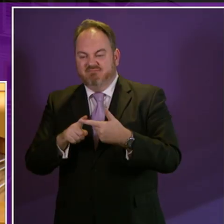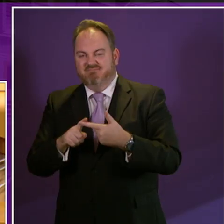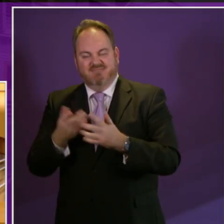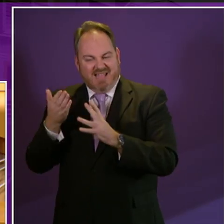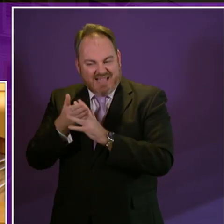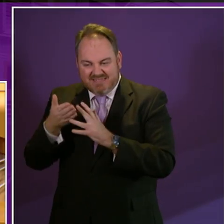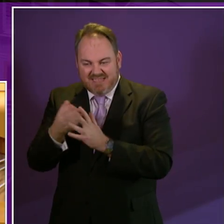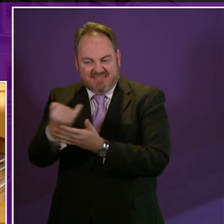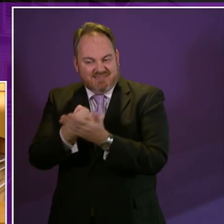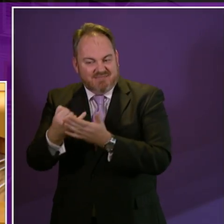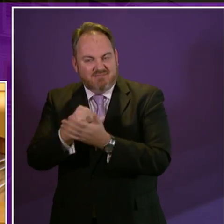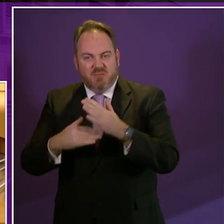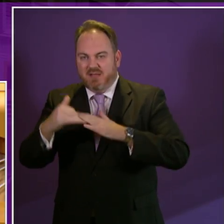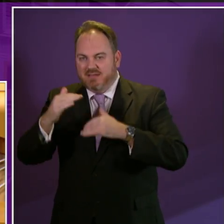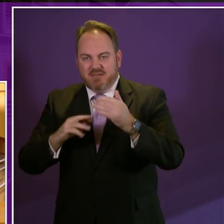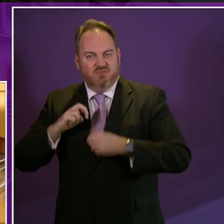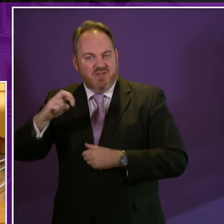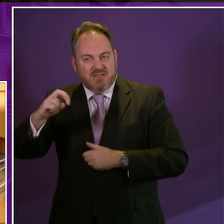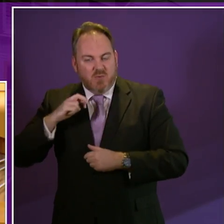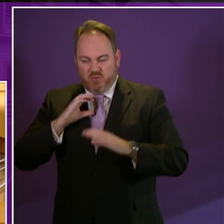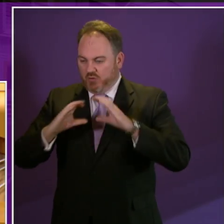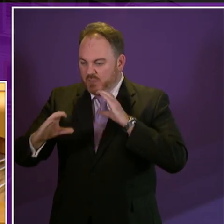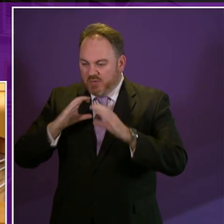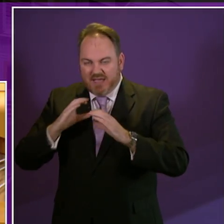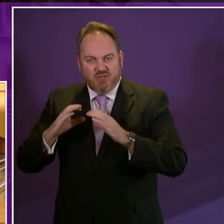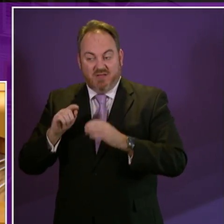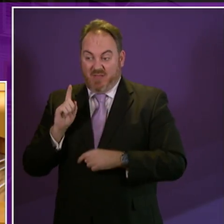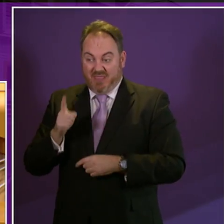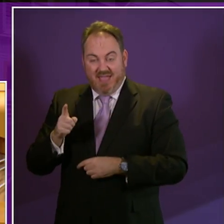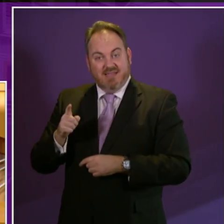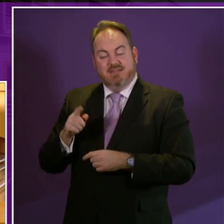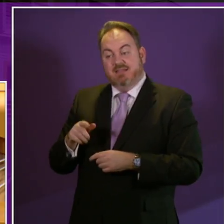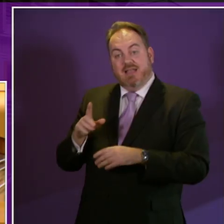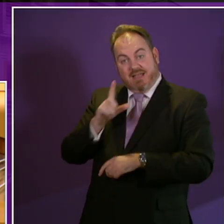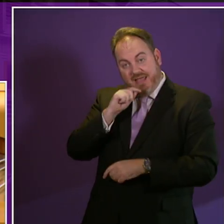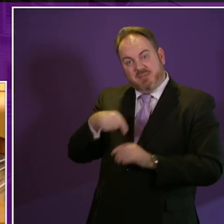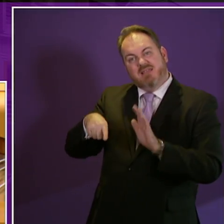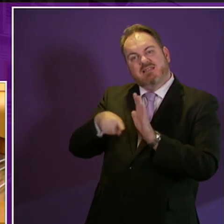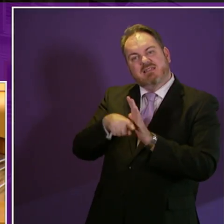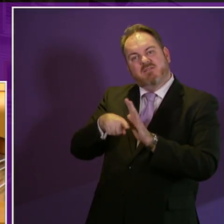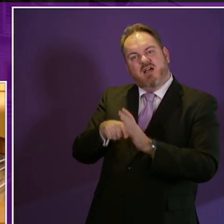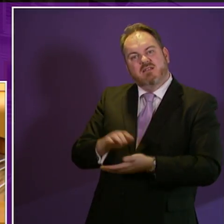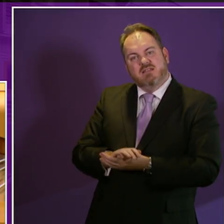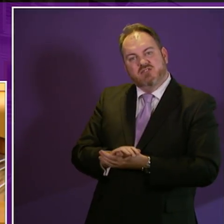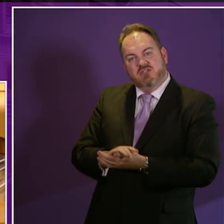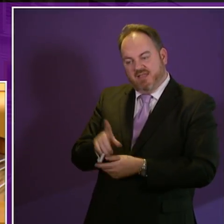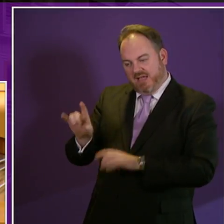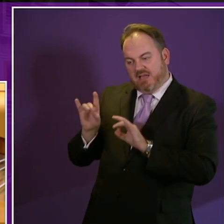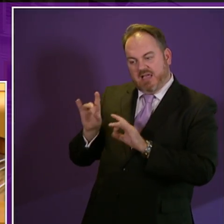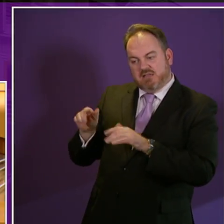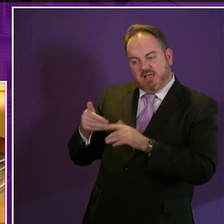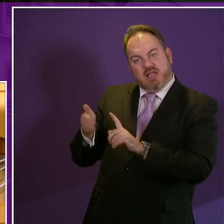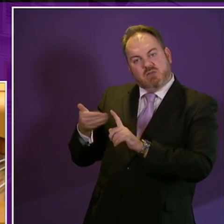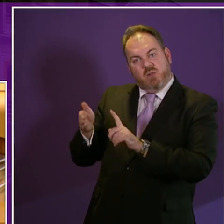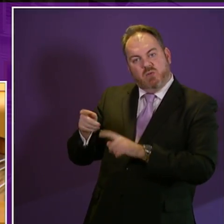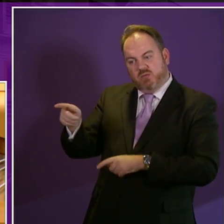inaccessible buildings, transport and communication, as the cause of disadvantage and exclusion, rather than the impairment